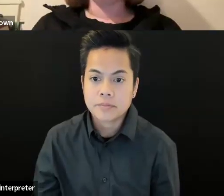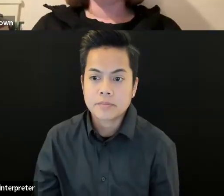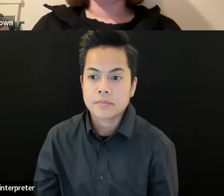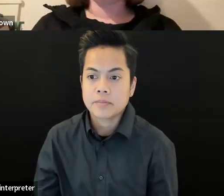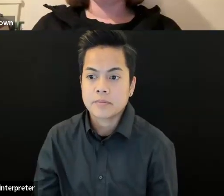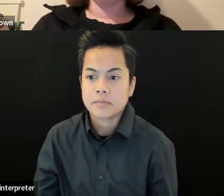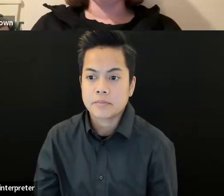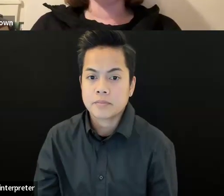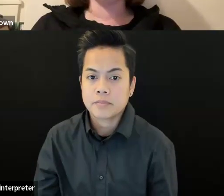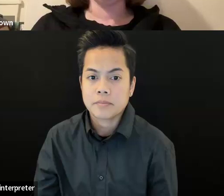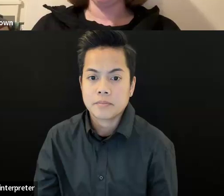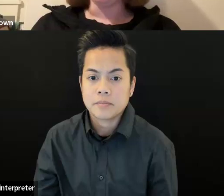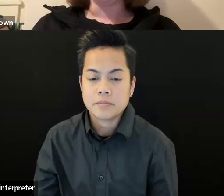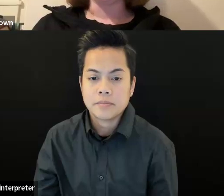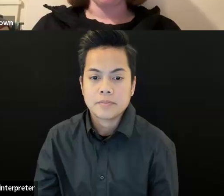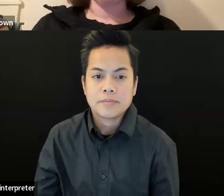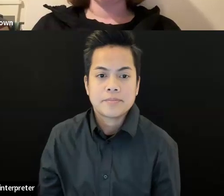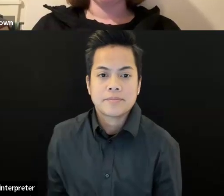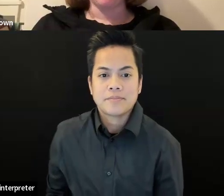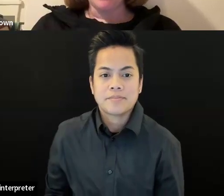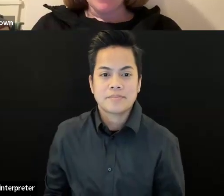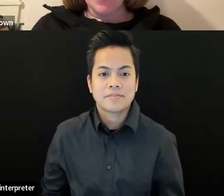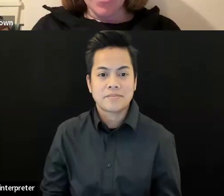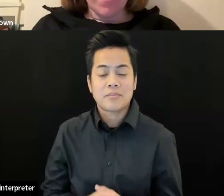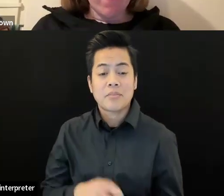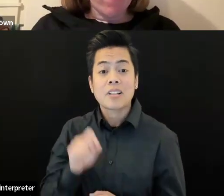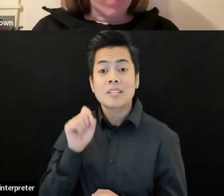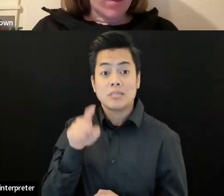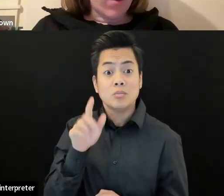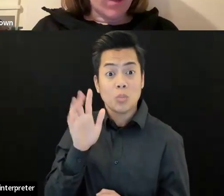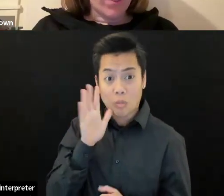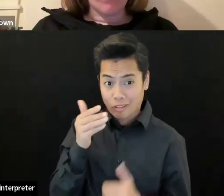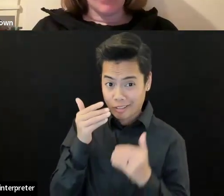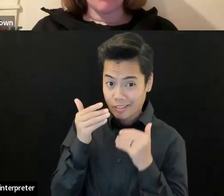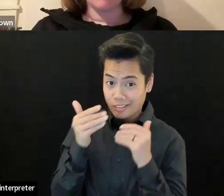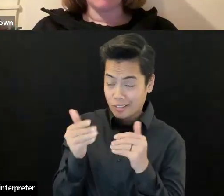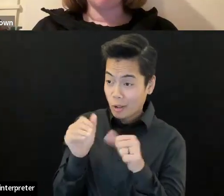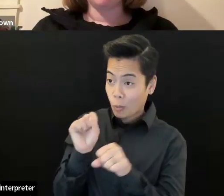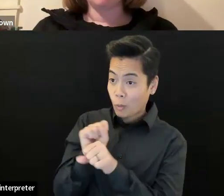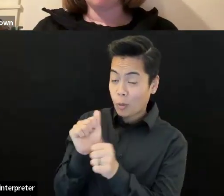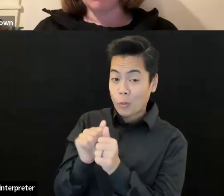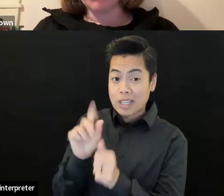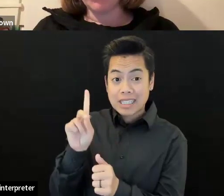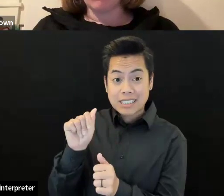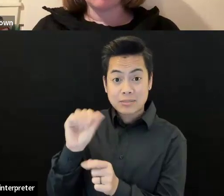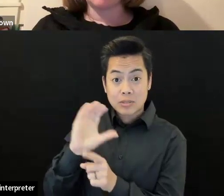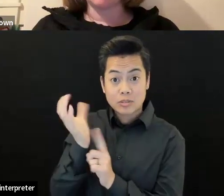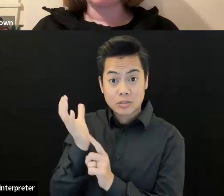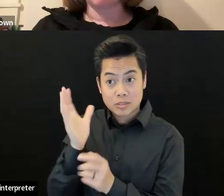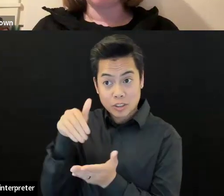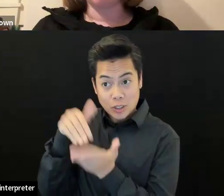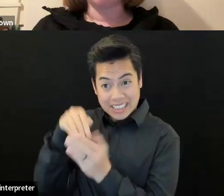I hope so. Yes. Um, okay. We have a couple repeat